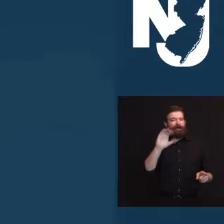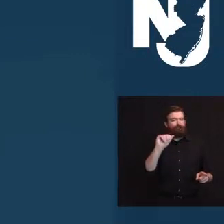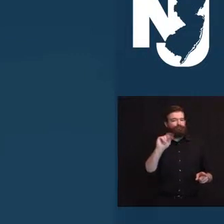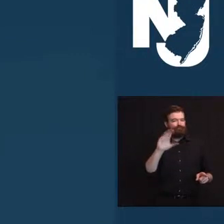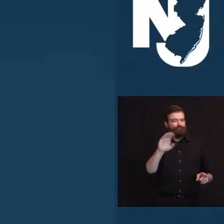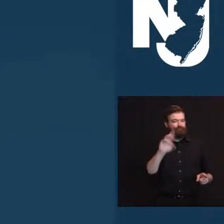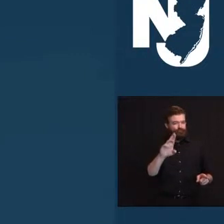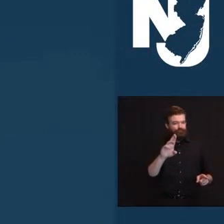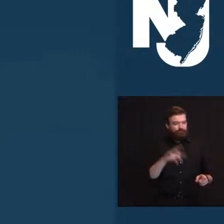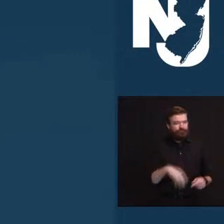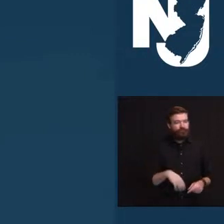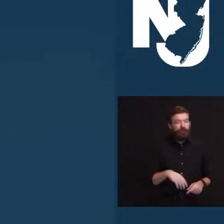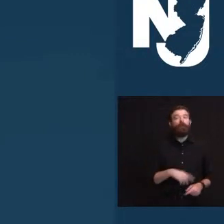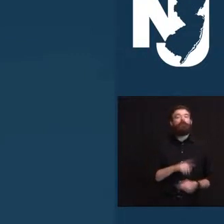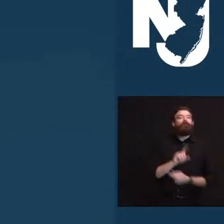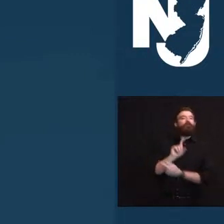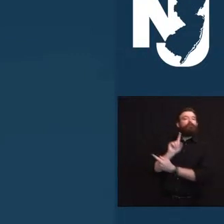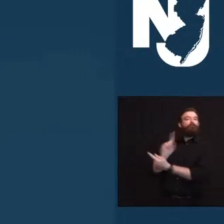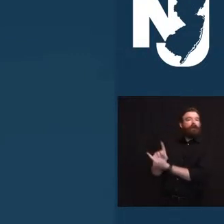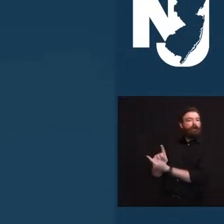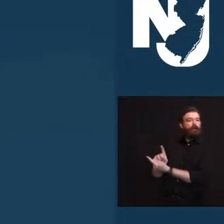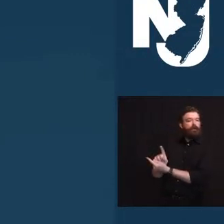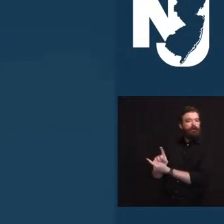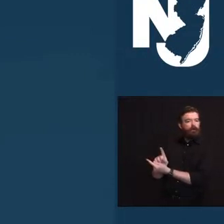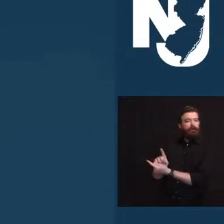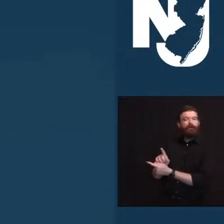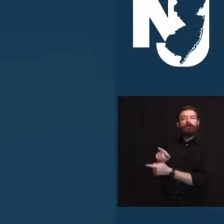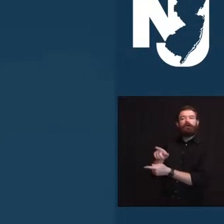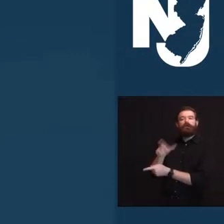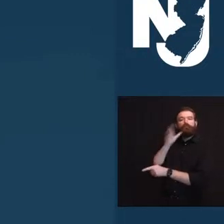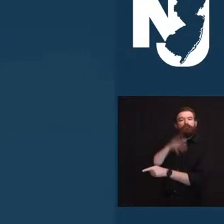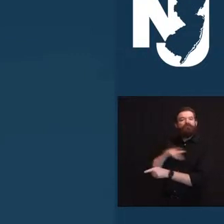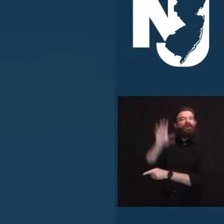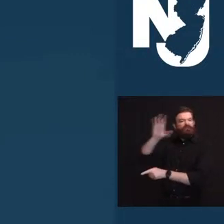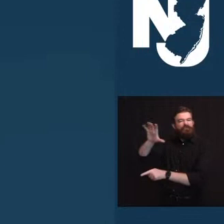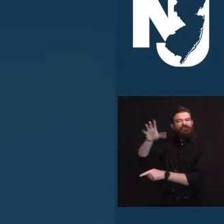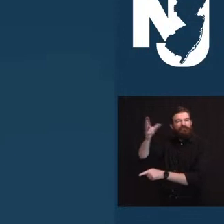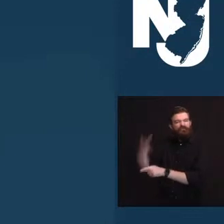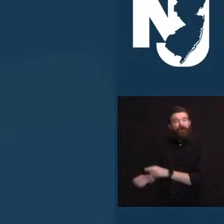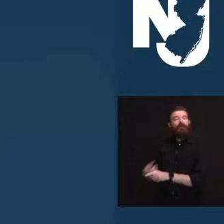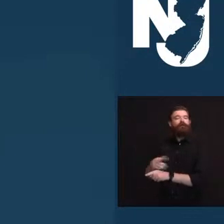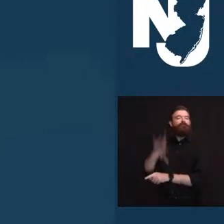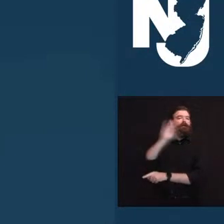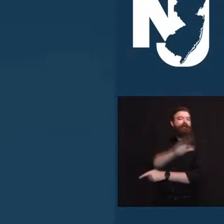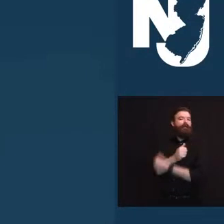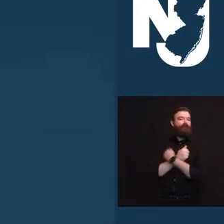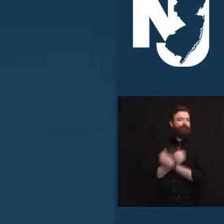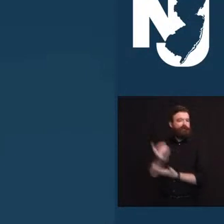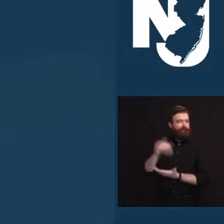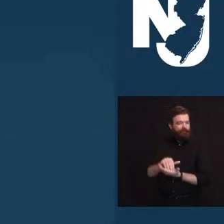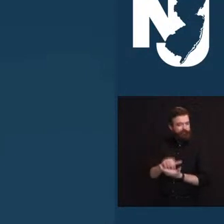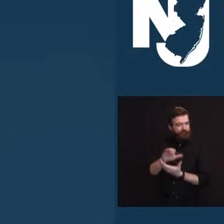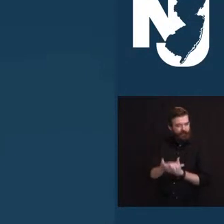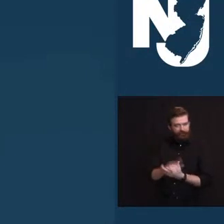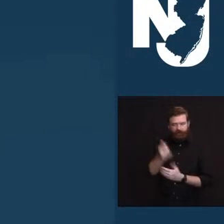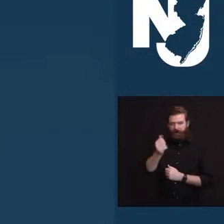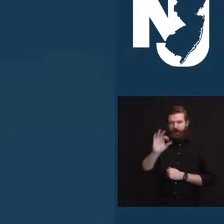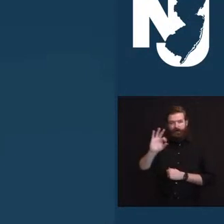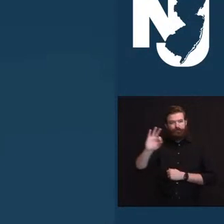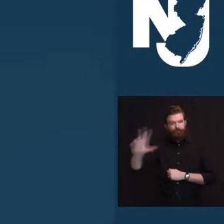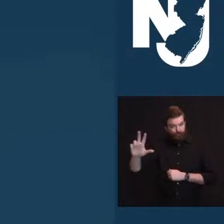widow named Audine, and together they both found love again. Marrying in 1993, they celebrated their